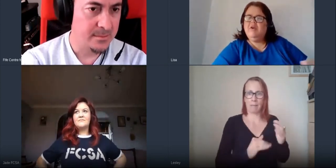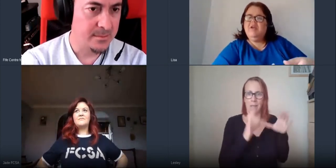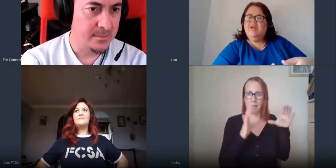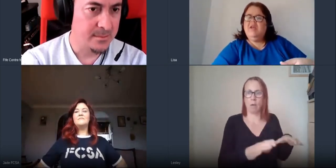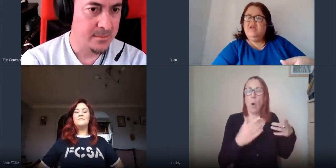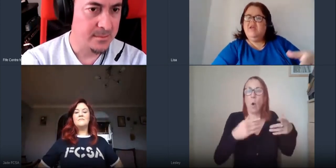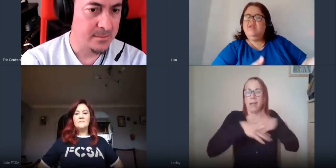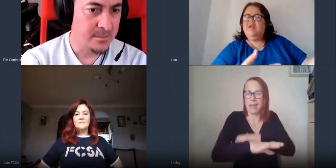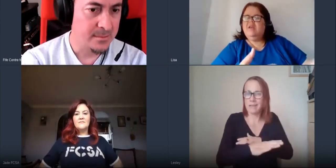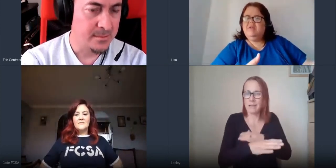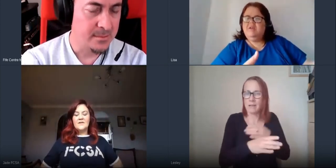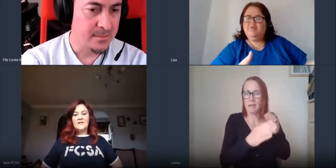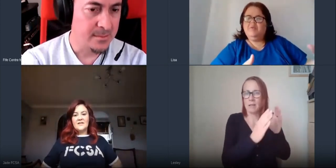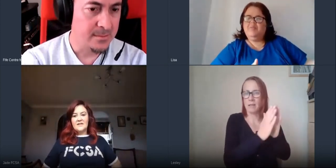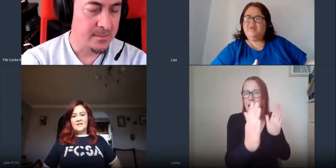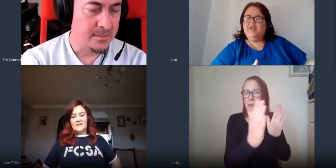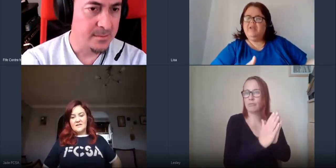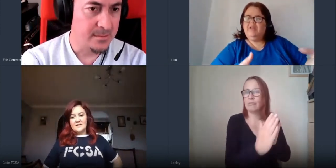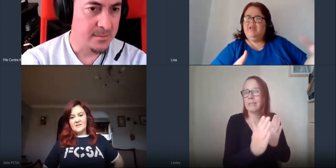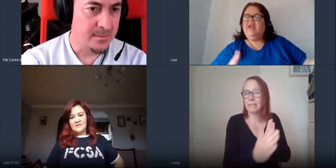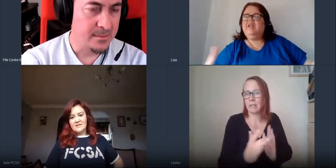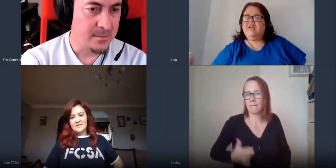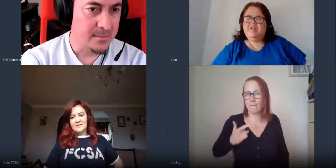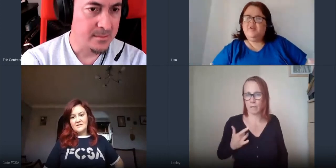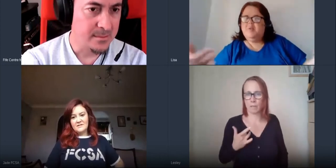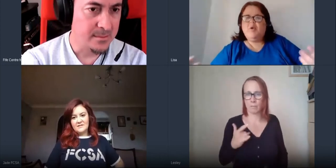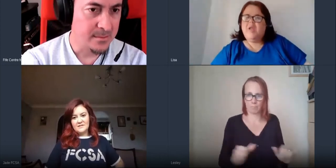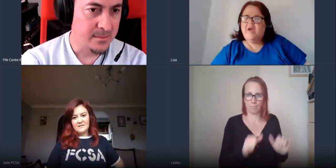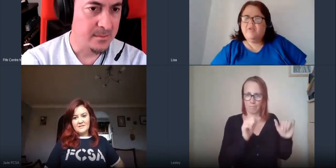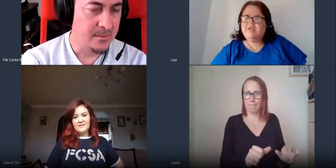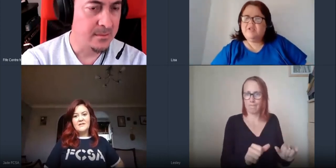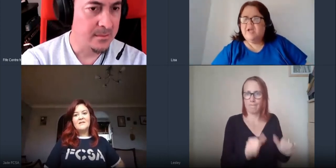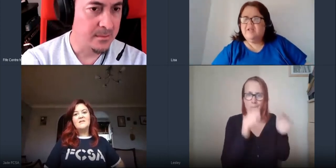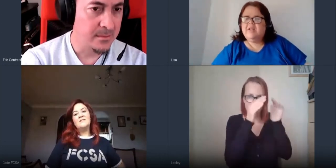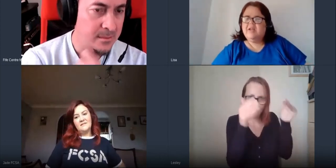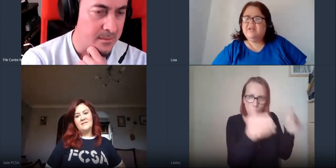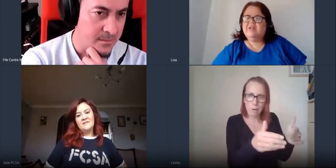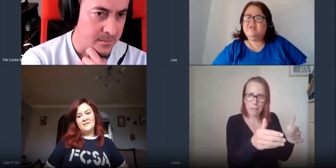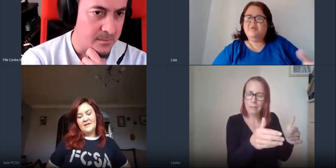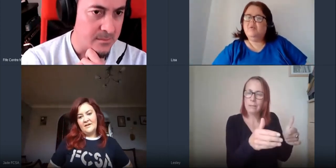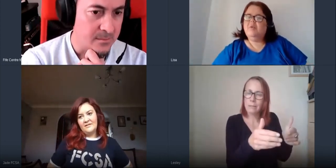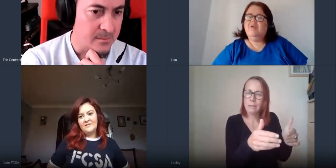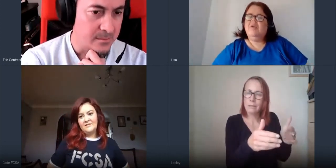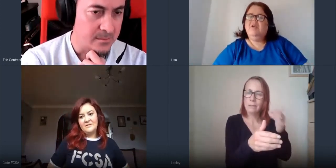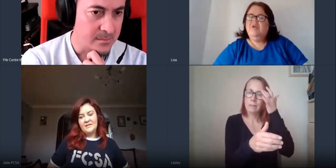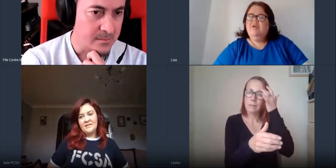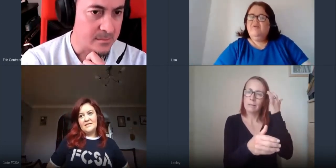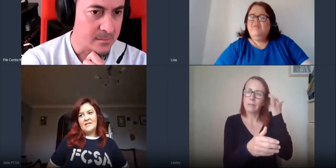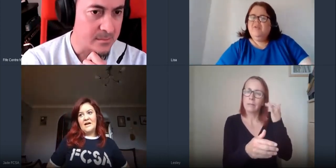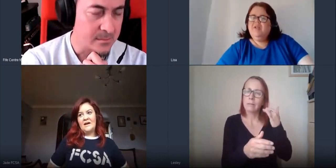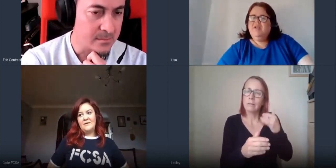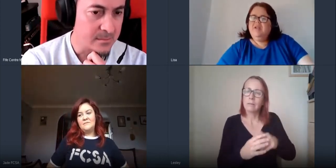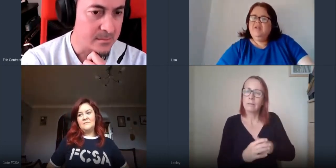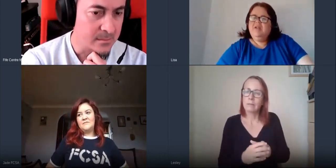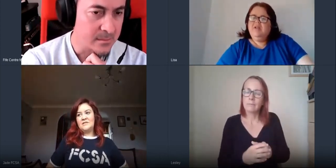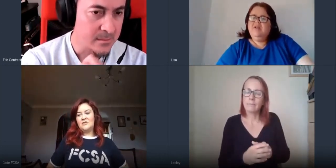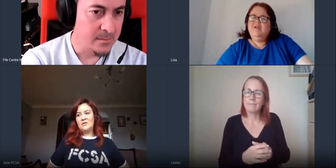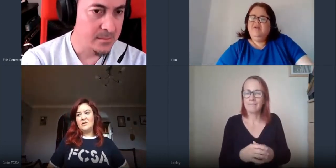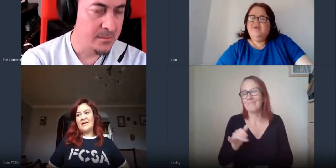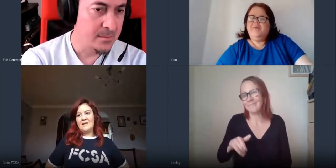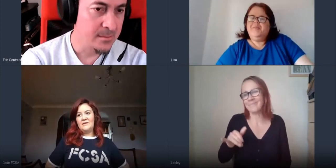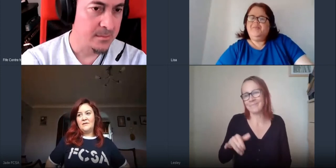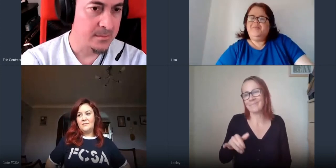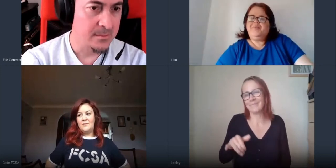or in the you know area you know we all have lunch kind of thing so um so